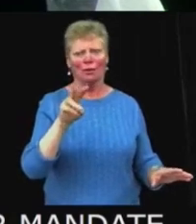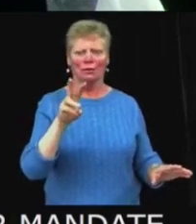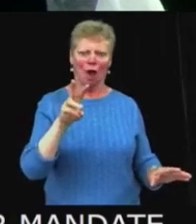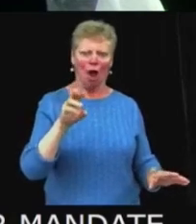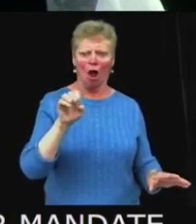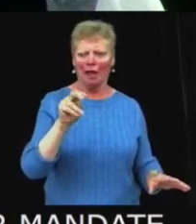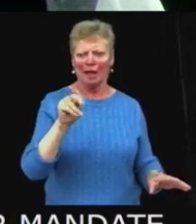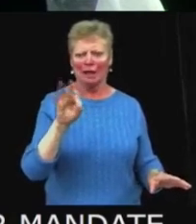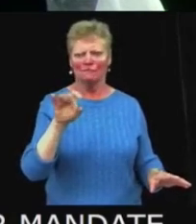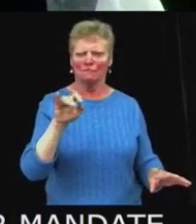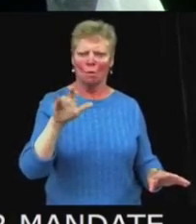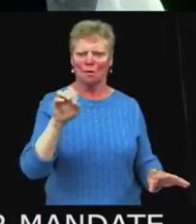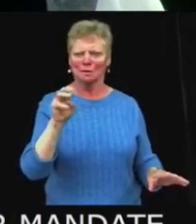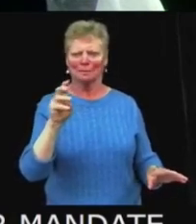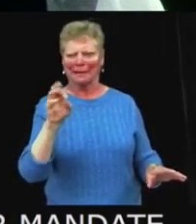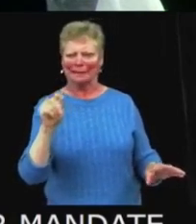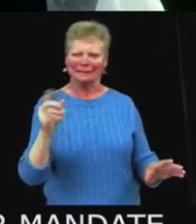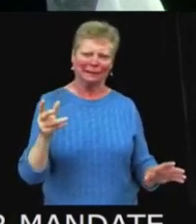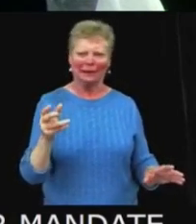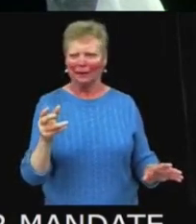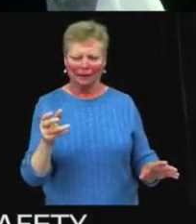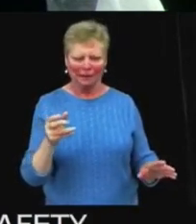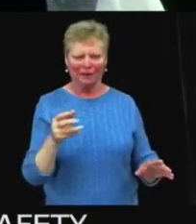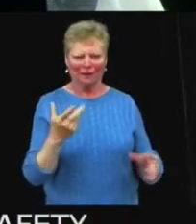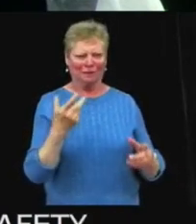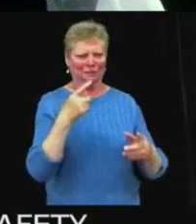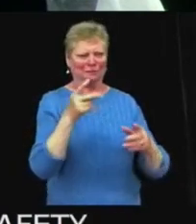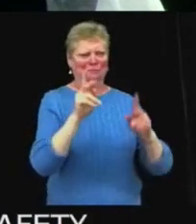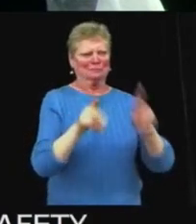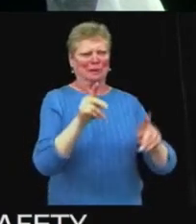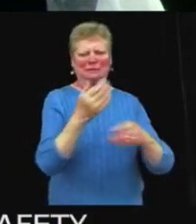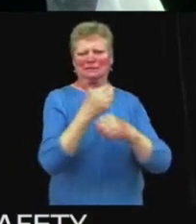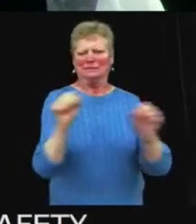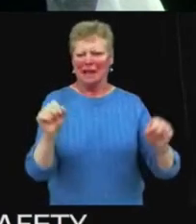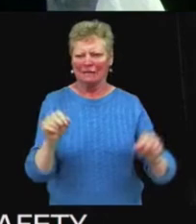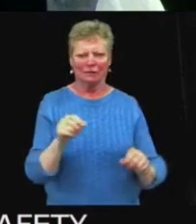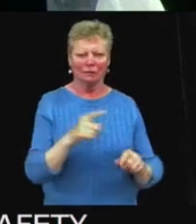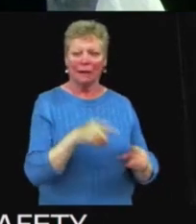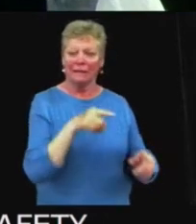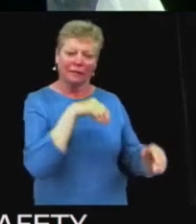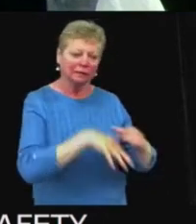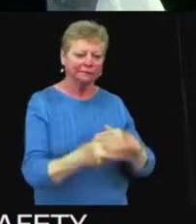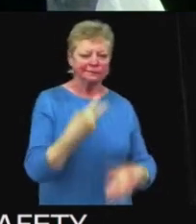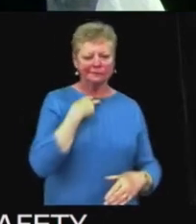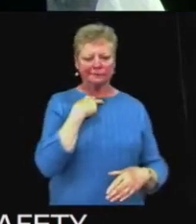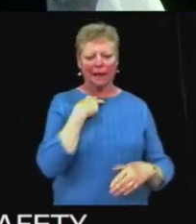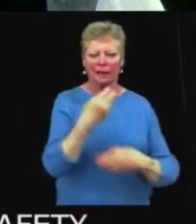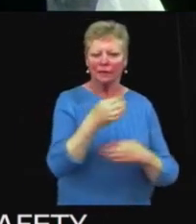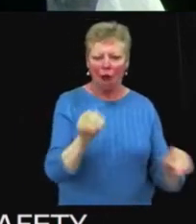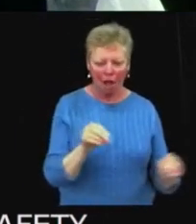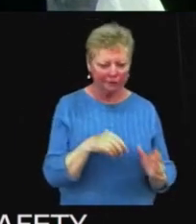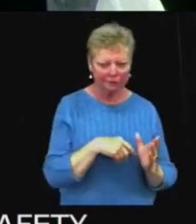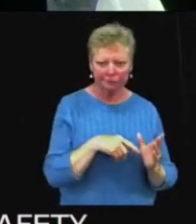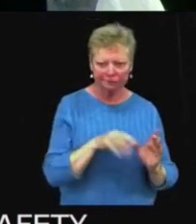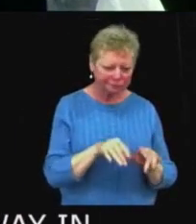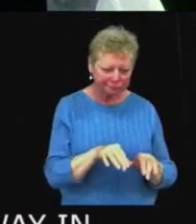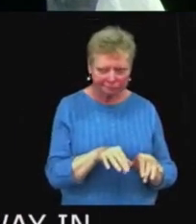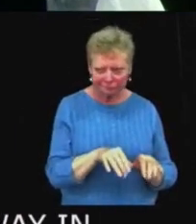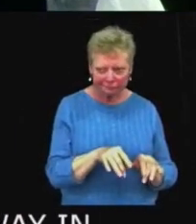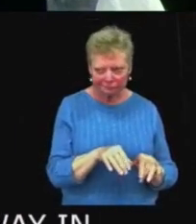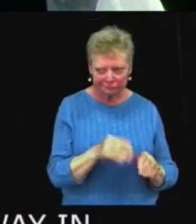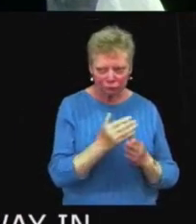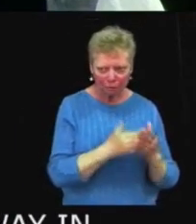And, you know, they're locked. We're locked away in offices doing reports and a judicial